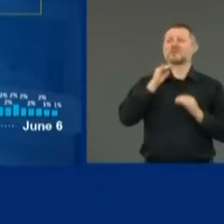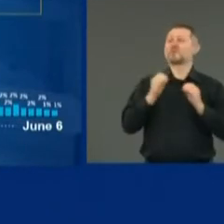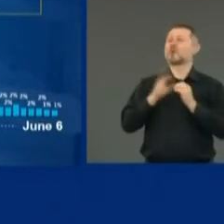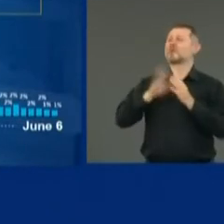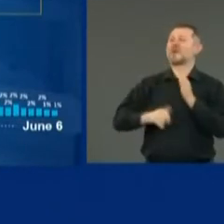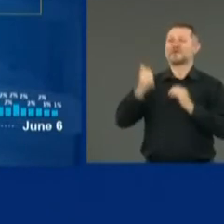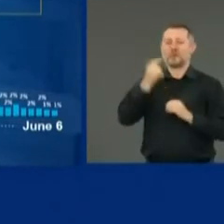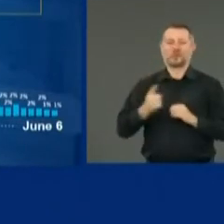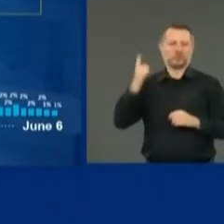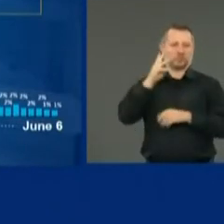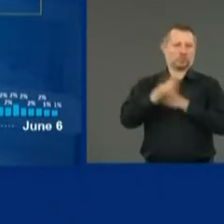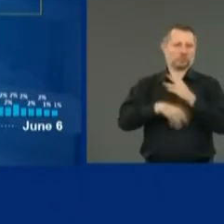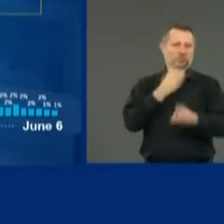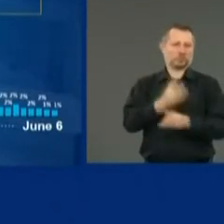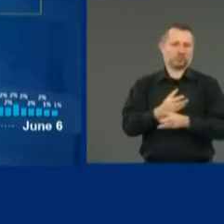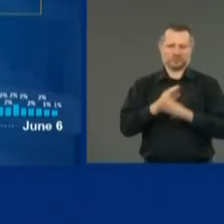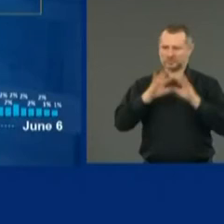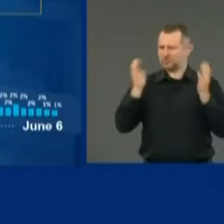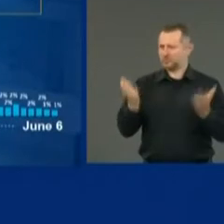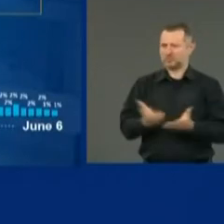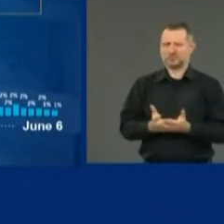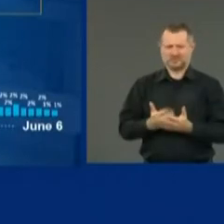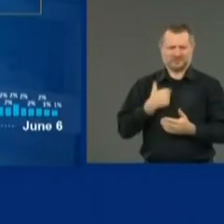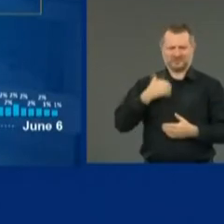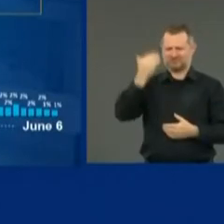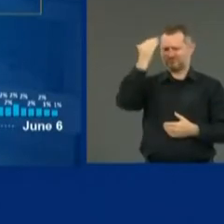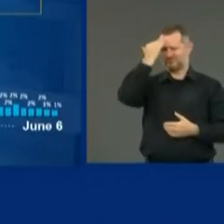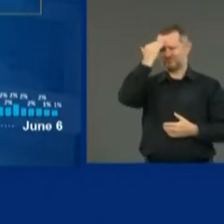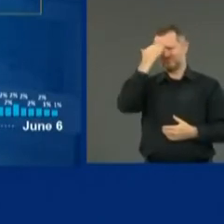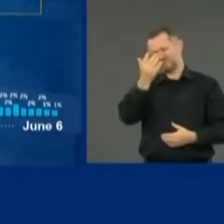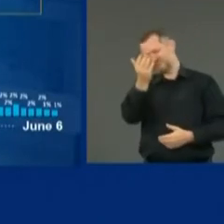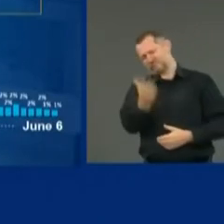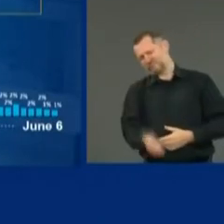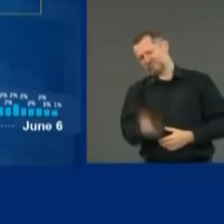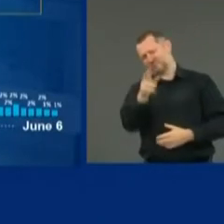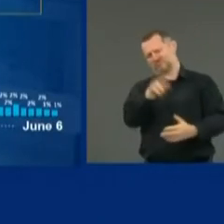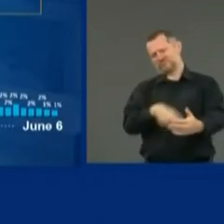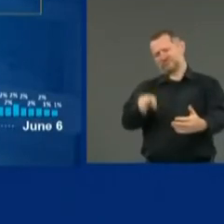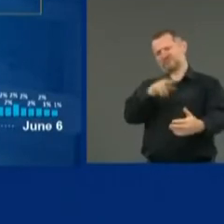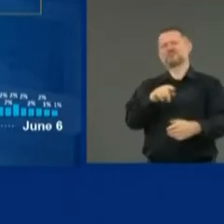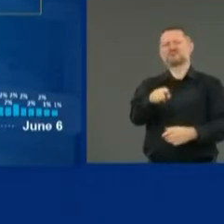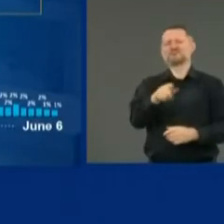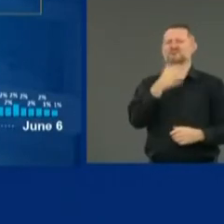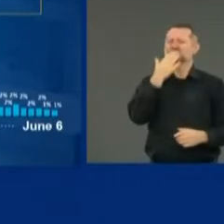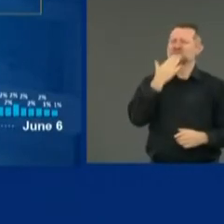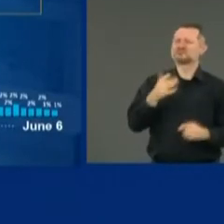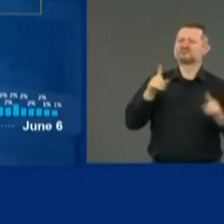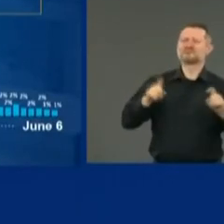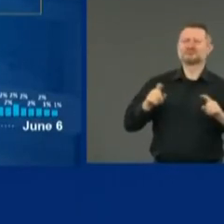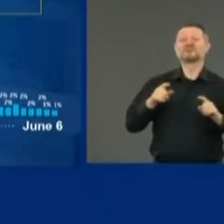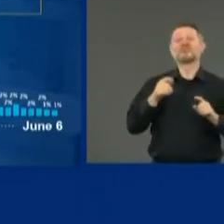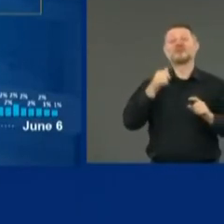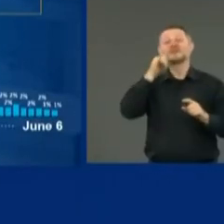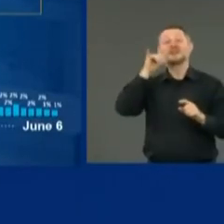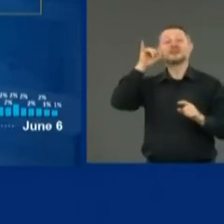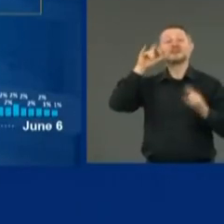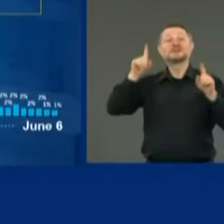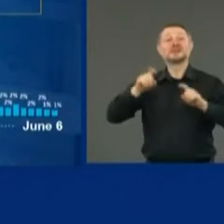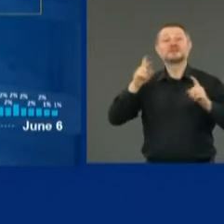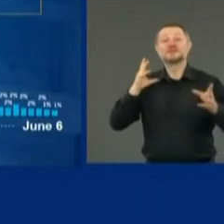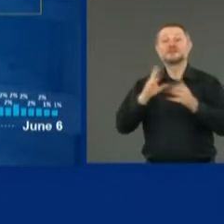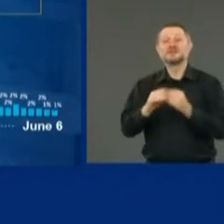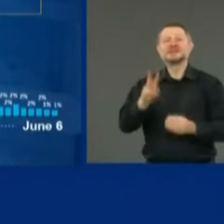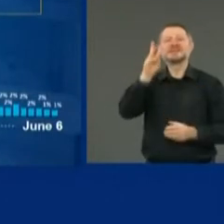So we have the clearest definition of a snapshot. Yesterday, 60,000 tests performed